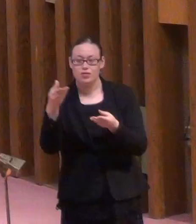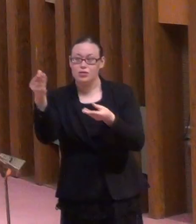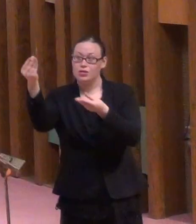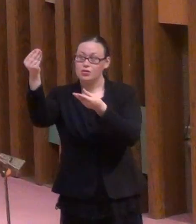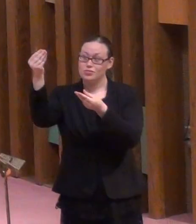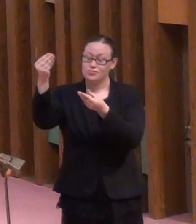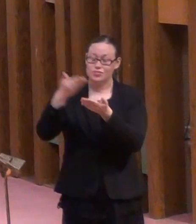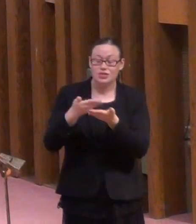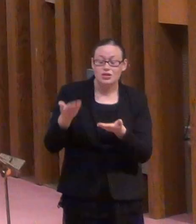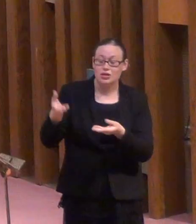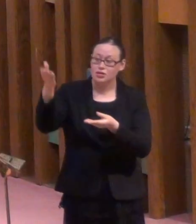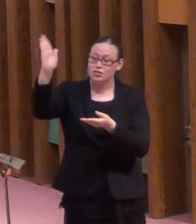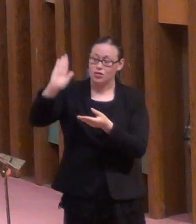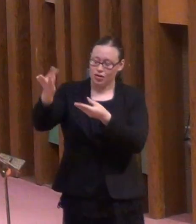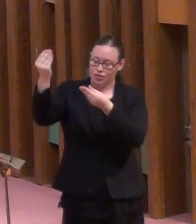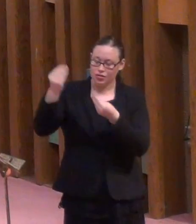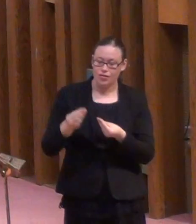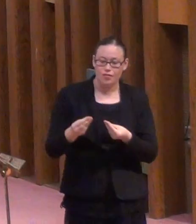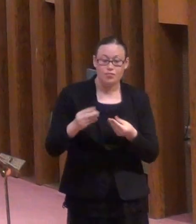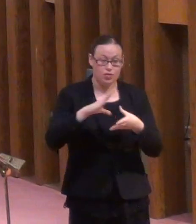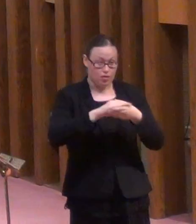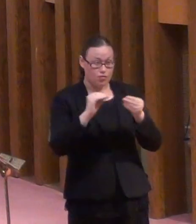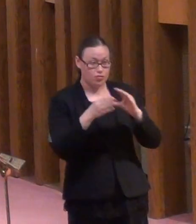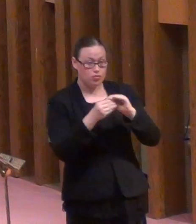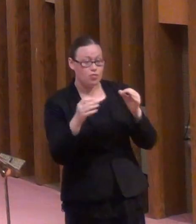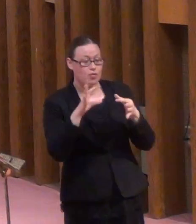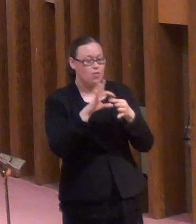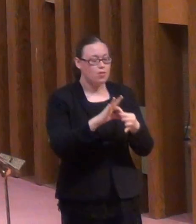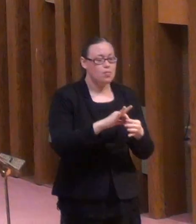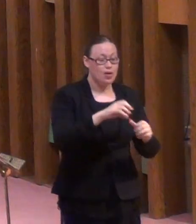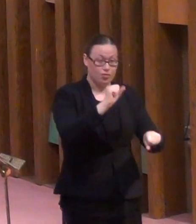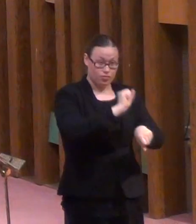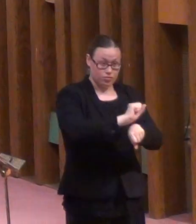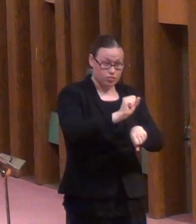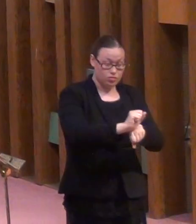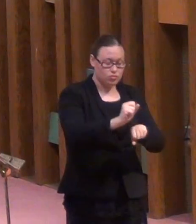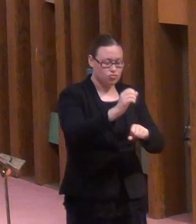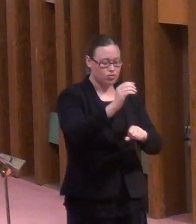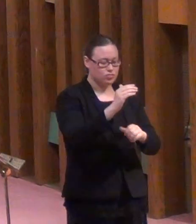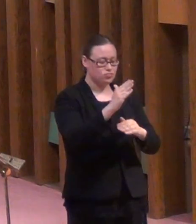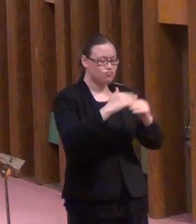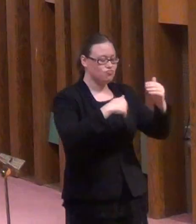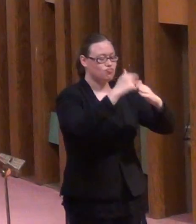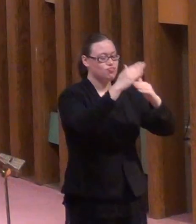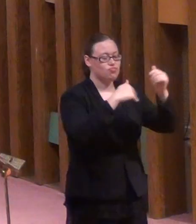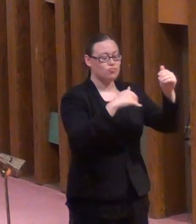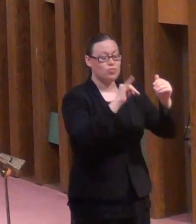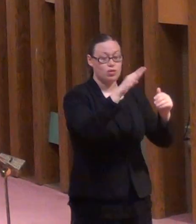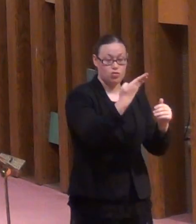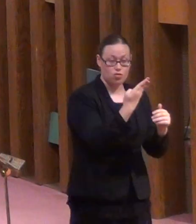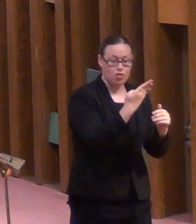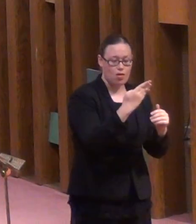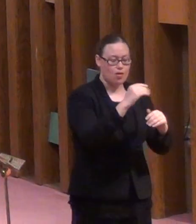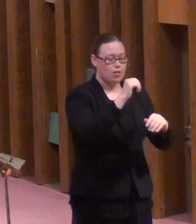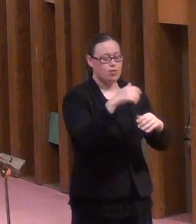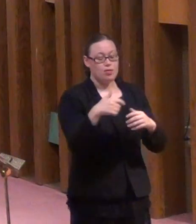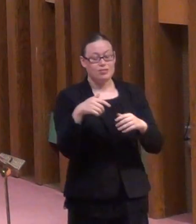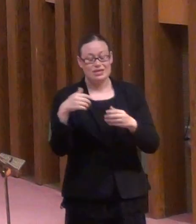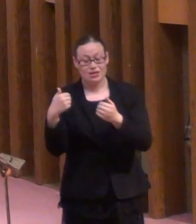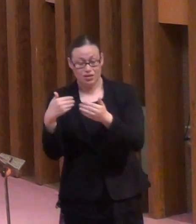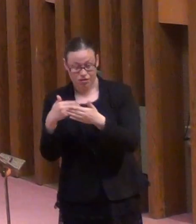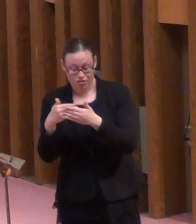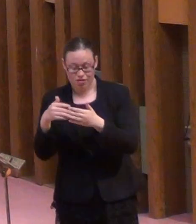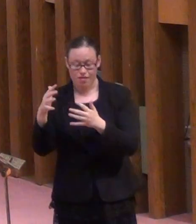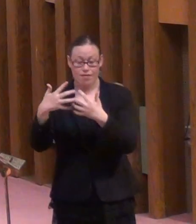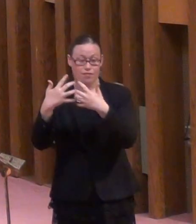story is told of a construction job that was going on outside a factory, and the construction workers and the factory workers would